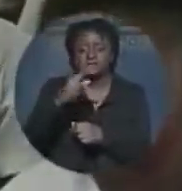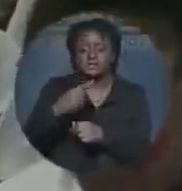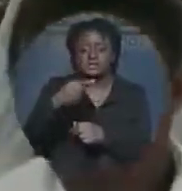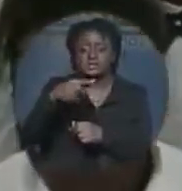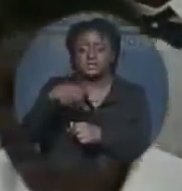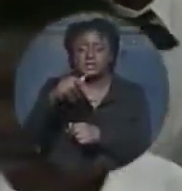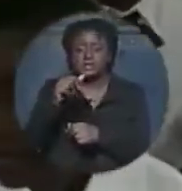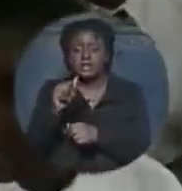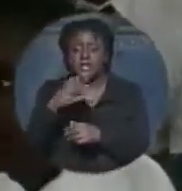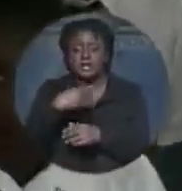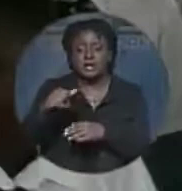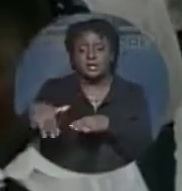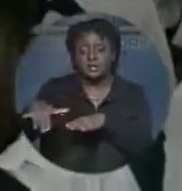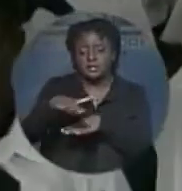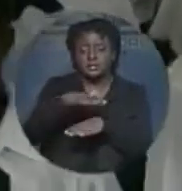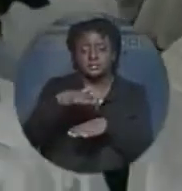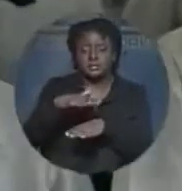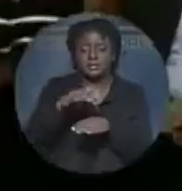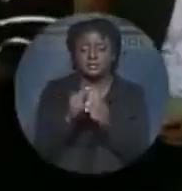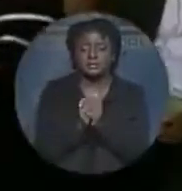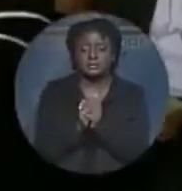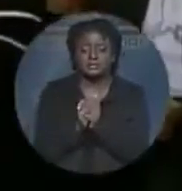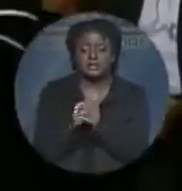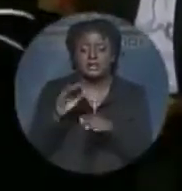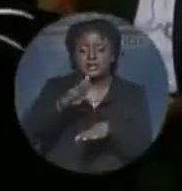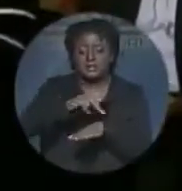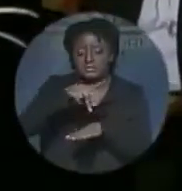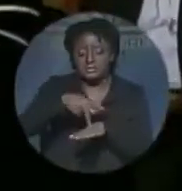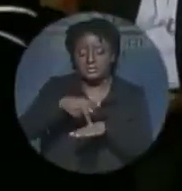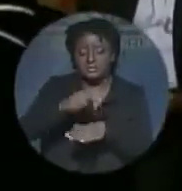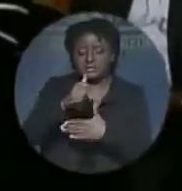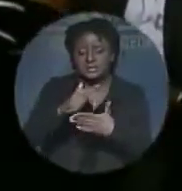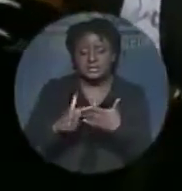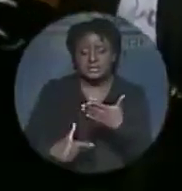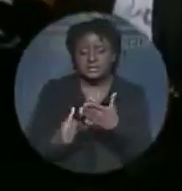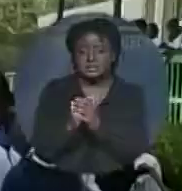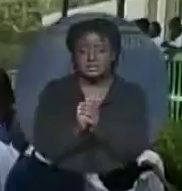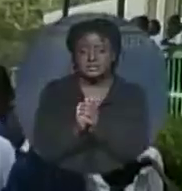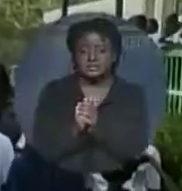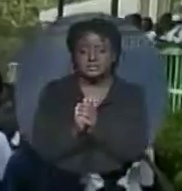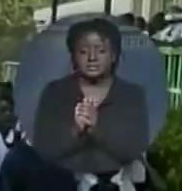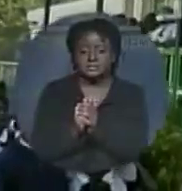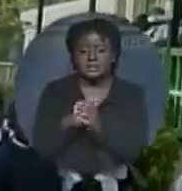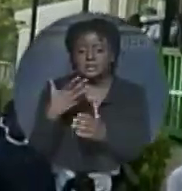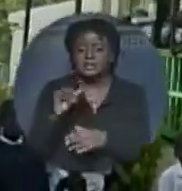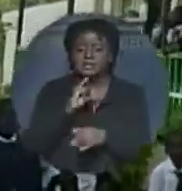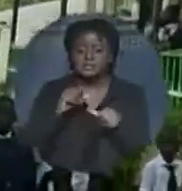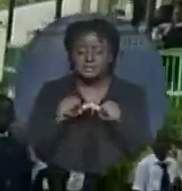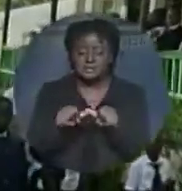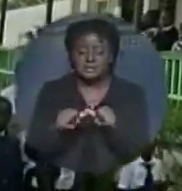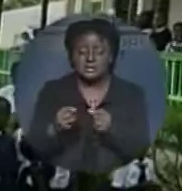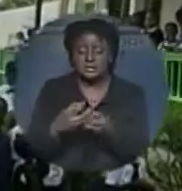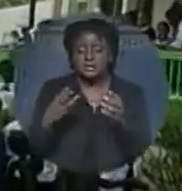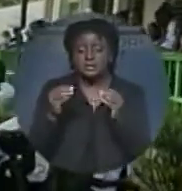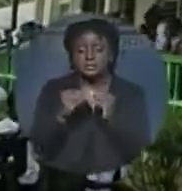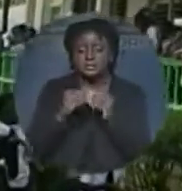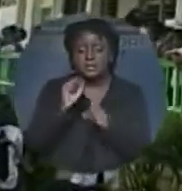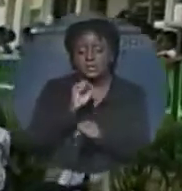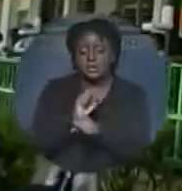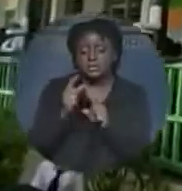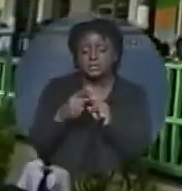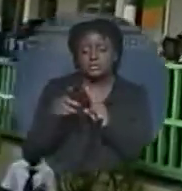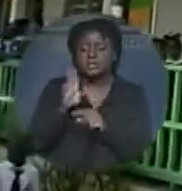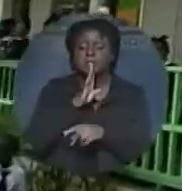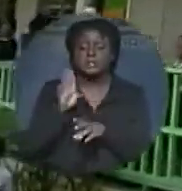accomplishment for the 400-student population, Principal Yorick Sand says there's still a lot more work to be done. For those who do